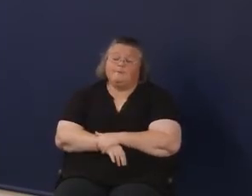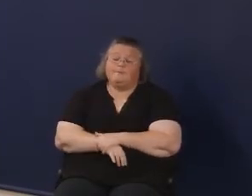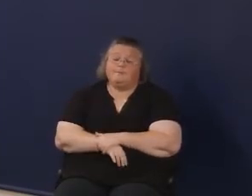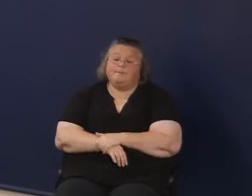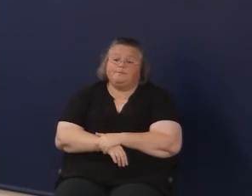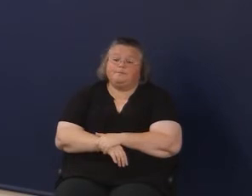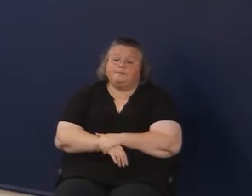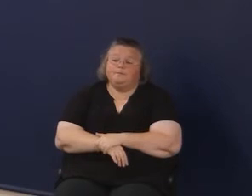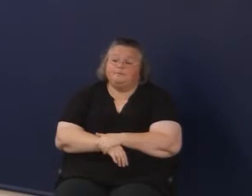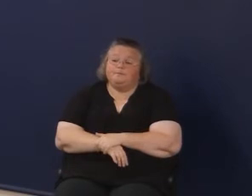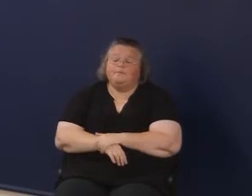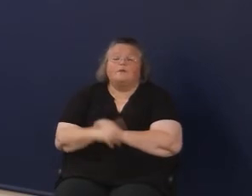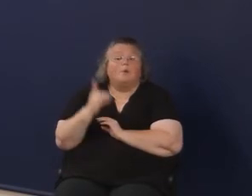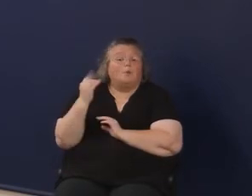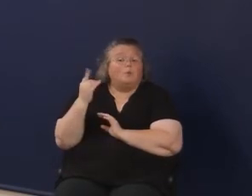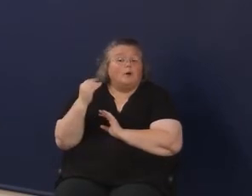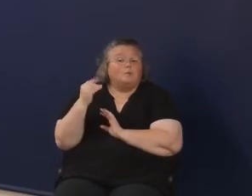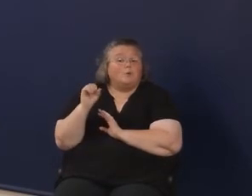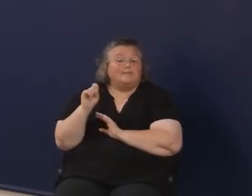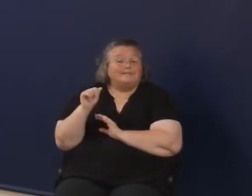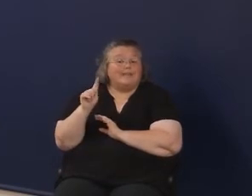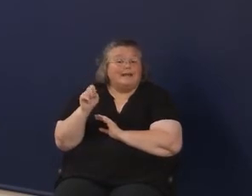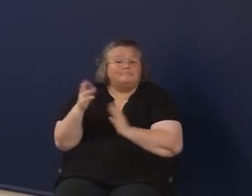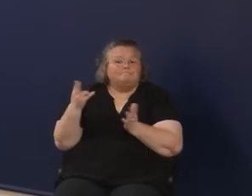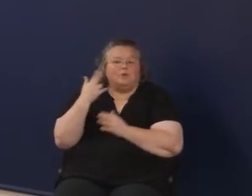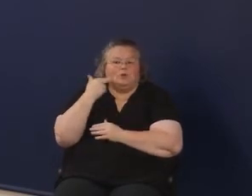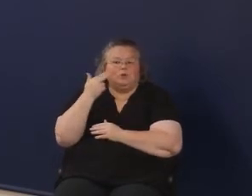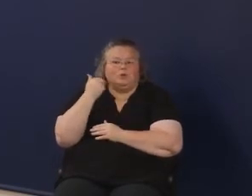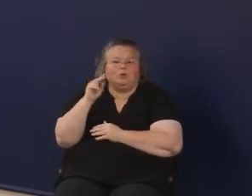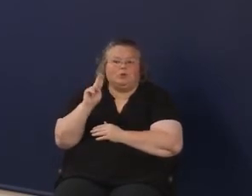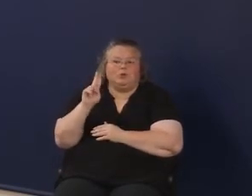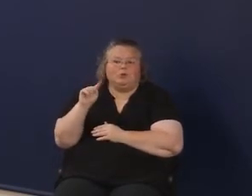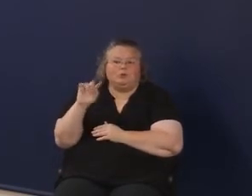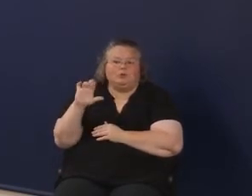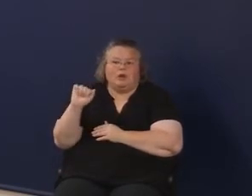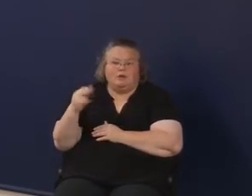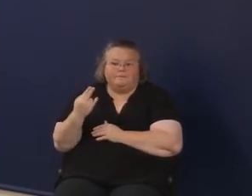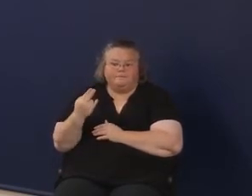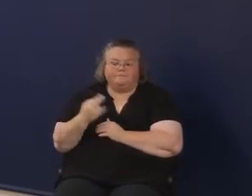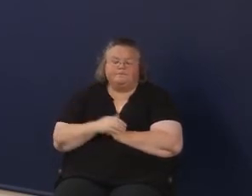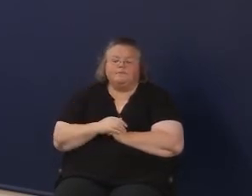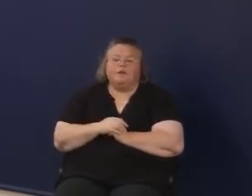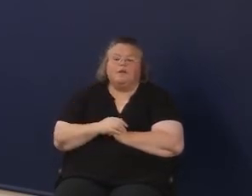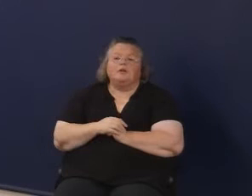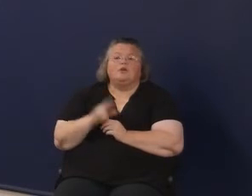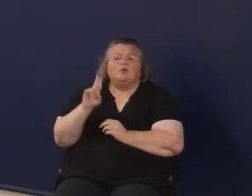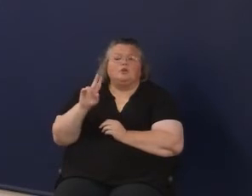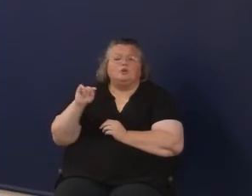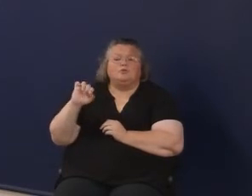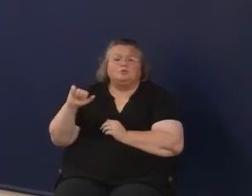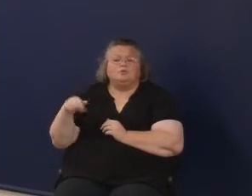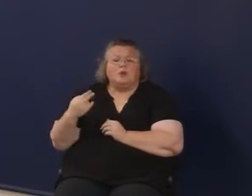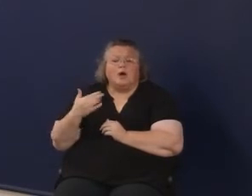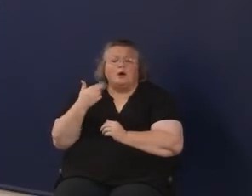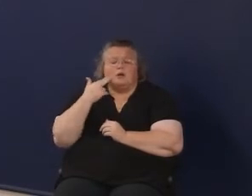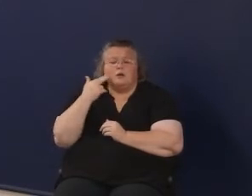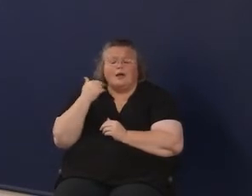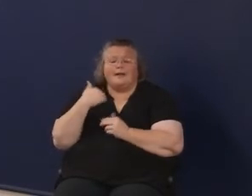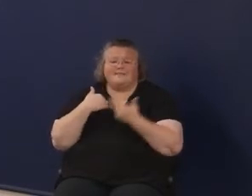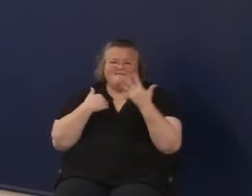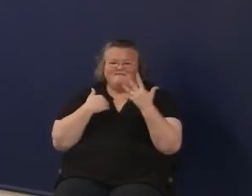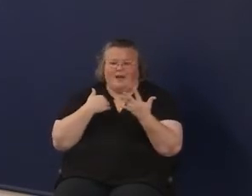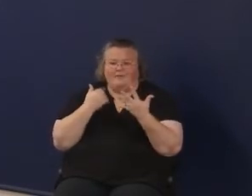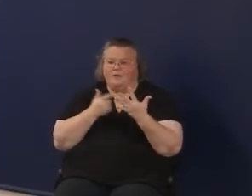Okay, so let's do one more and look at Utah. Utah has sort of five big profile